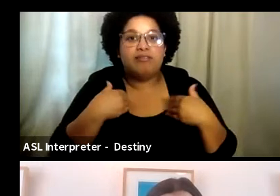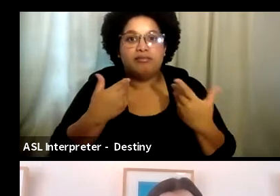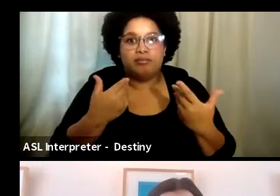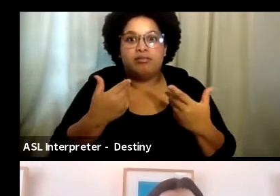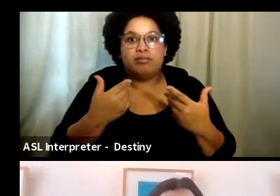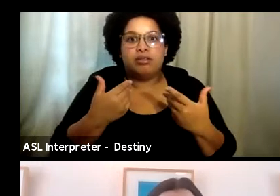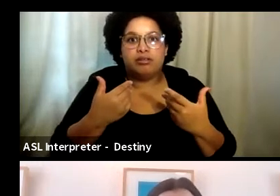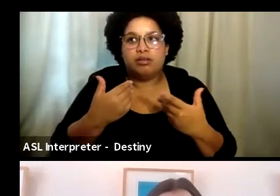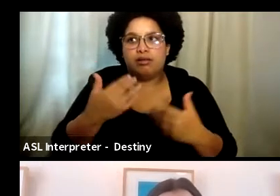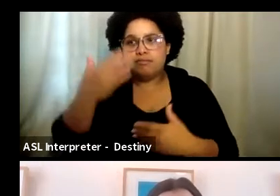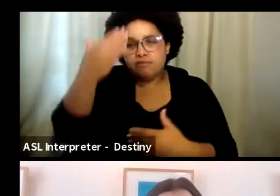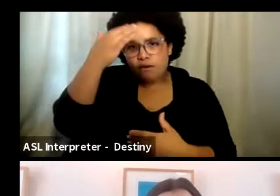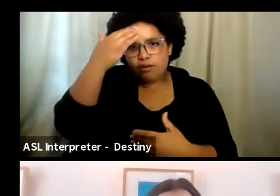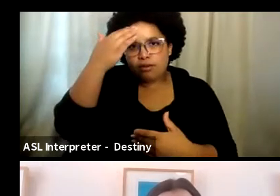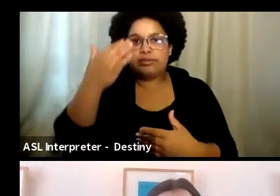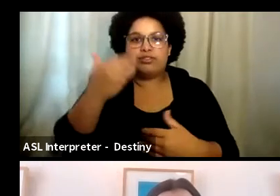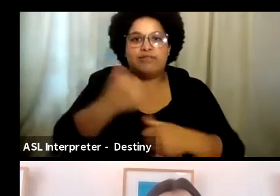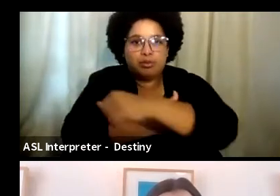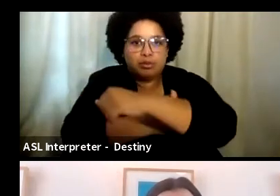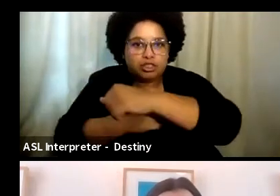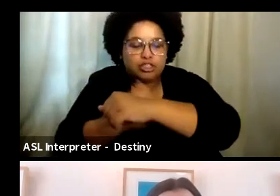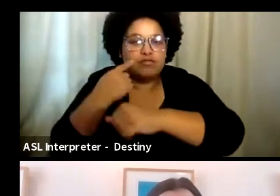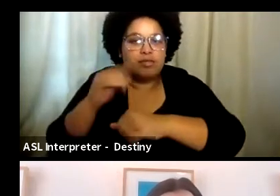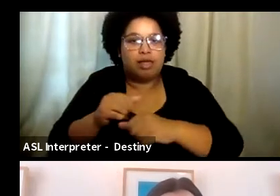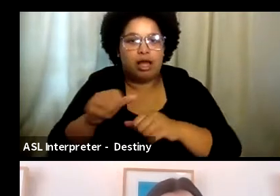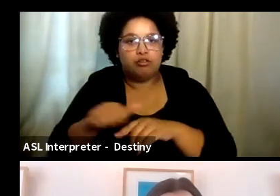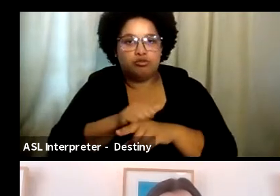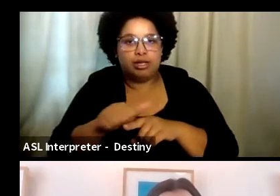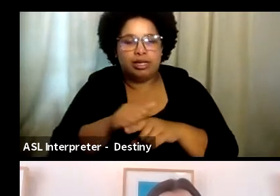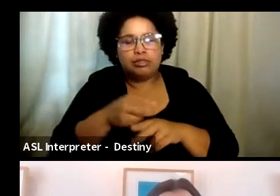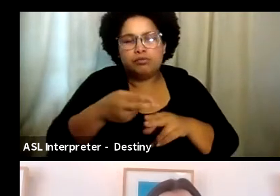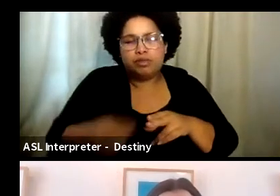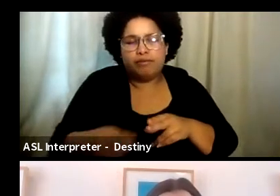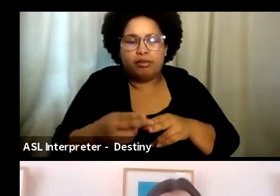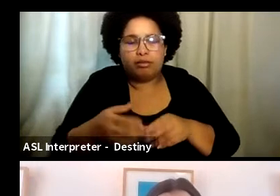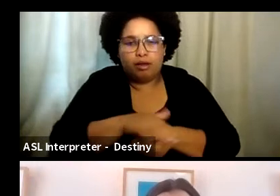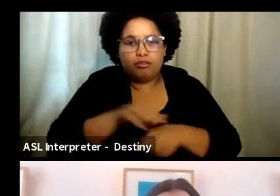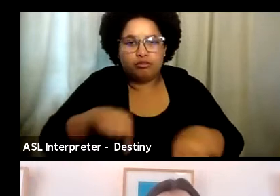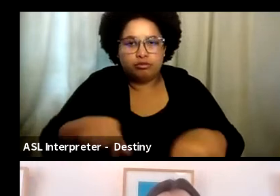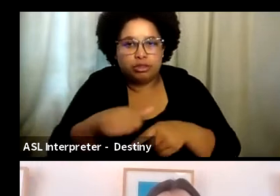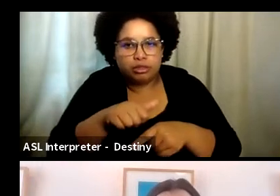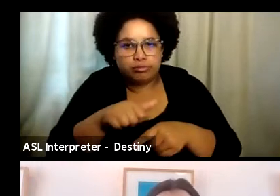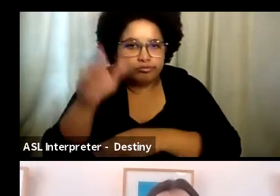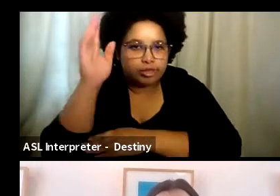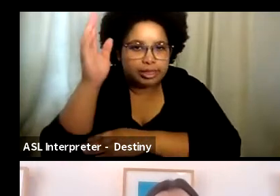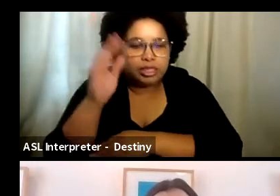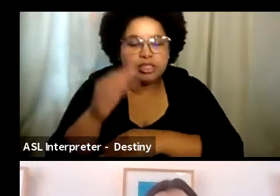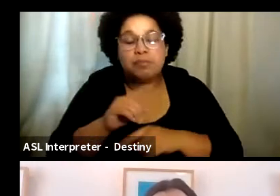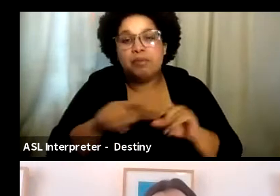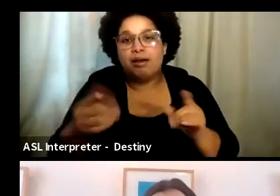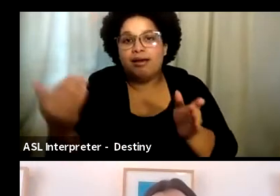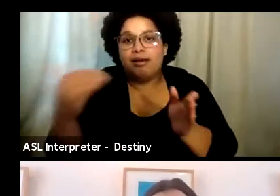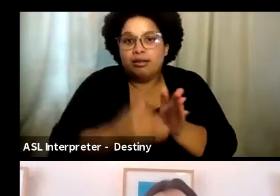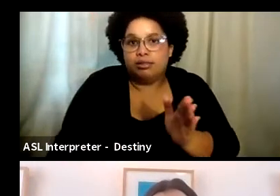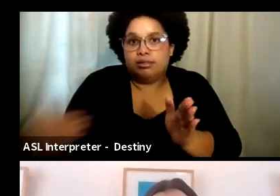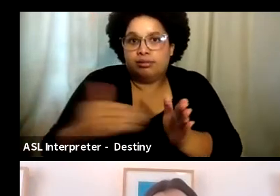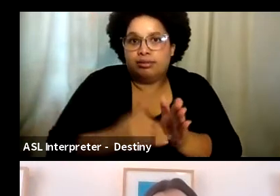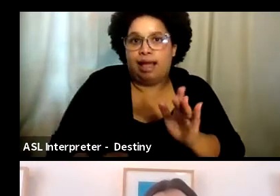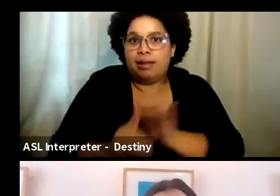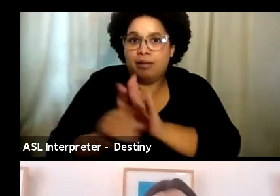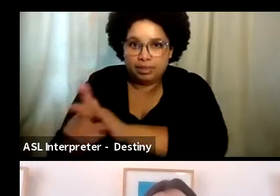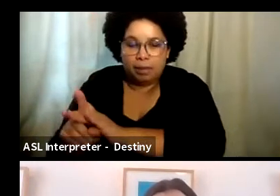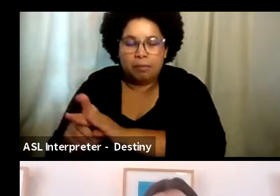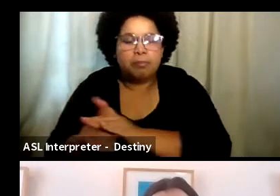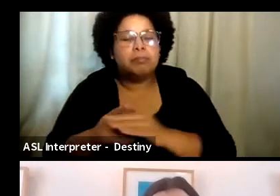of trainings. Can you guys expand a little bit on that? was covered briefly in the presentation, but that is something that I've seen over and over again in the questions that people